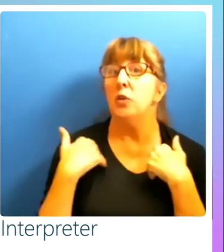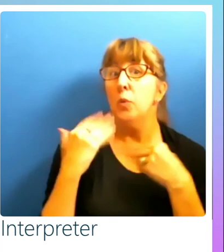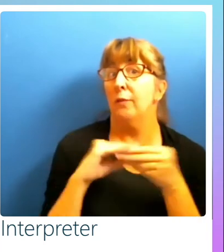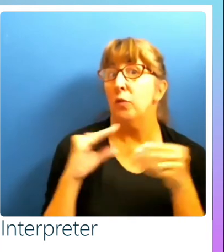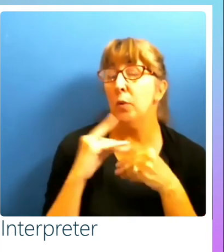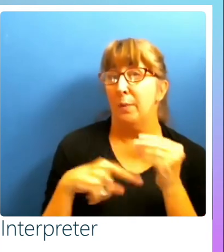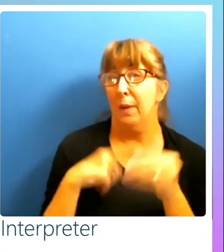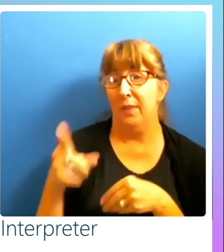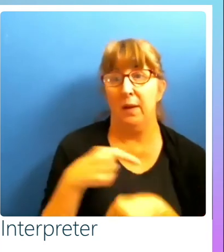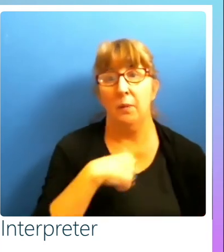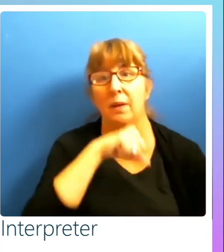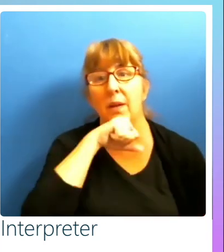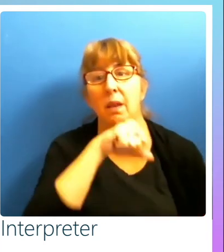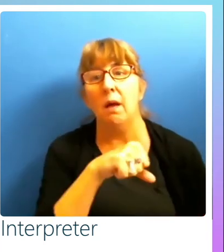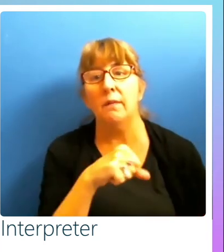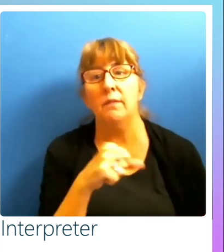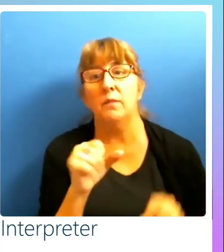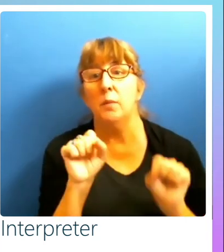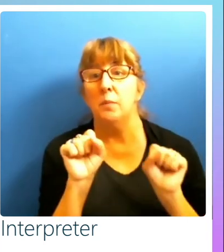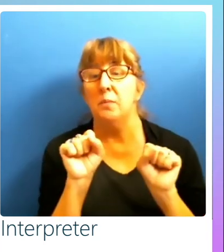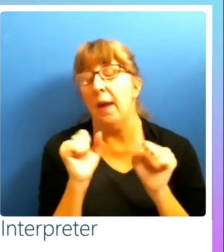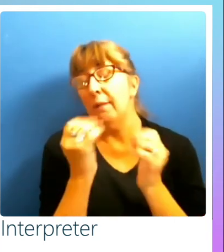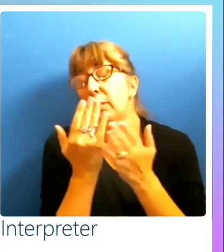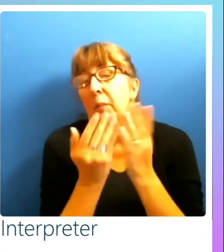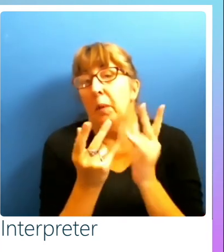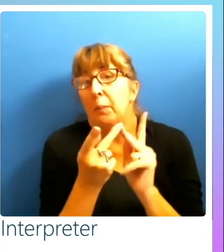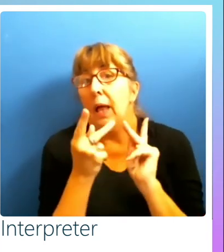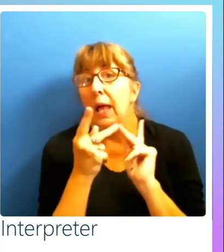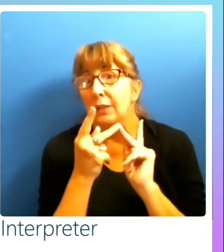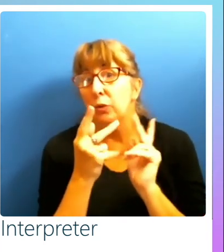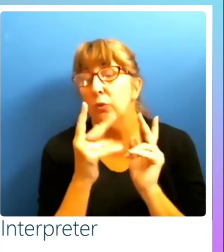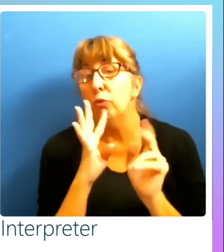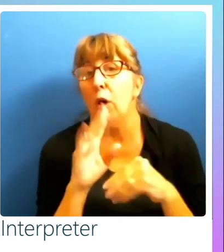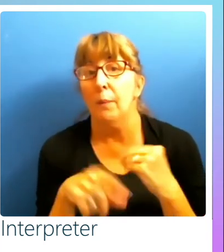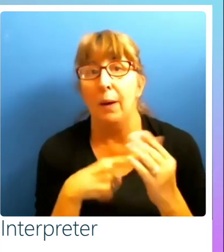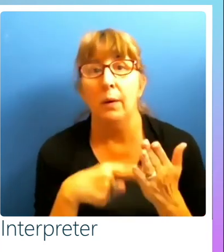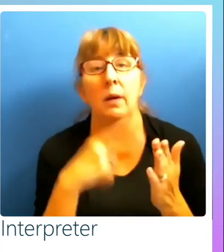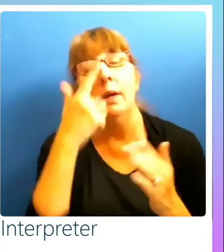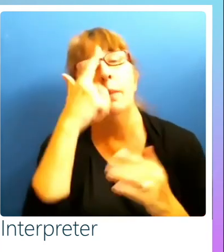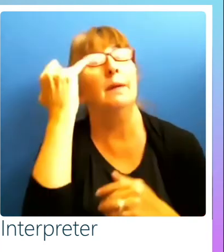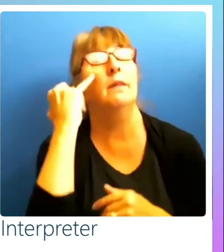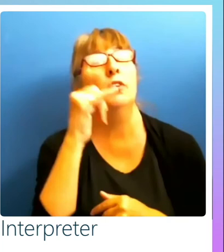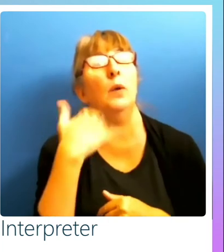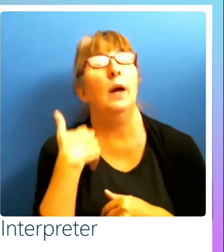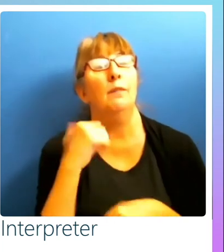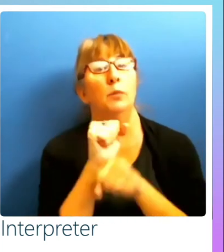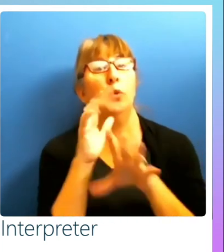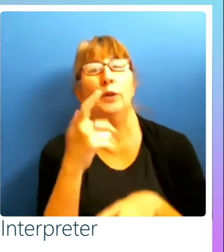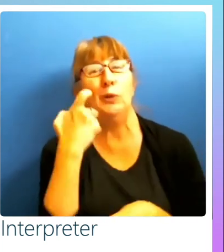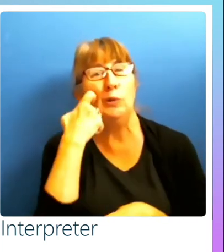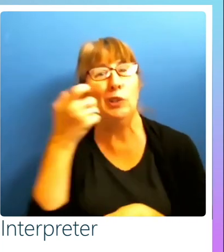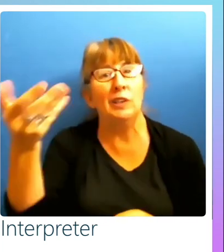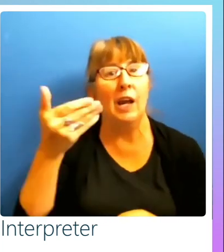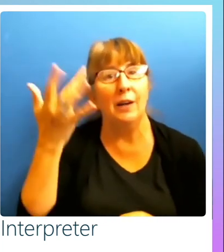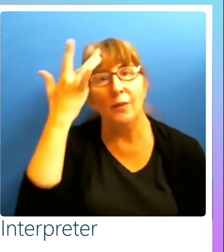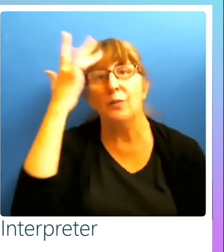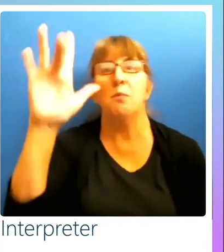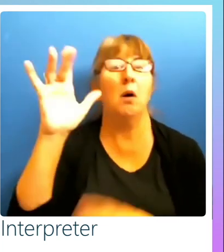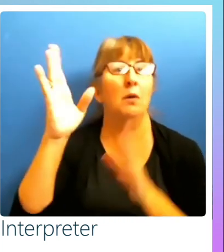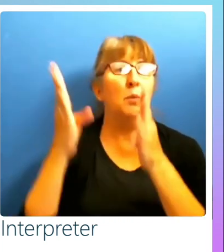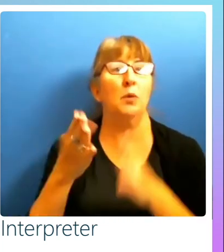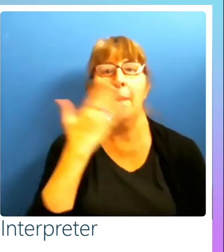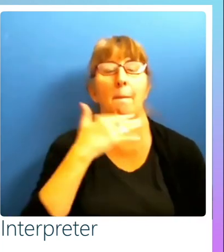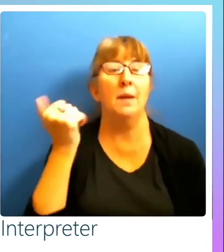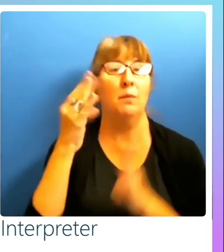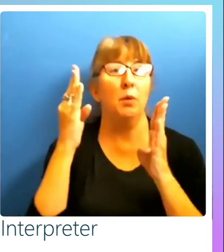I'd love to have some more, and I'd love to talk about them because if you think about an employee, you've just hired the smartest person and the best person for your